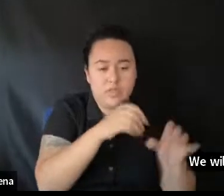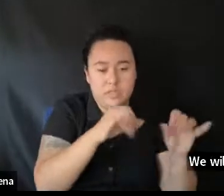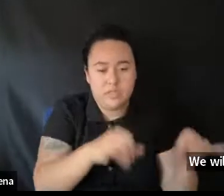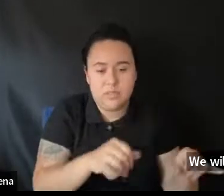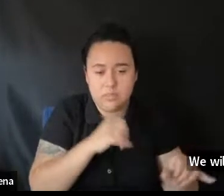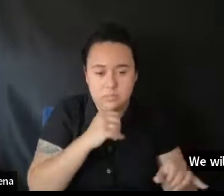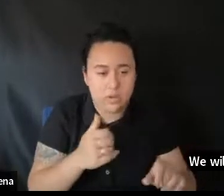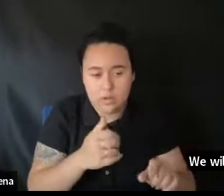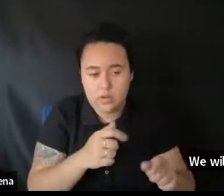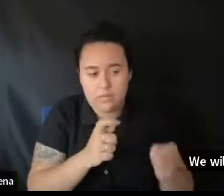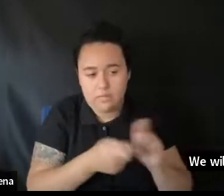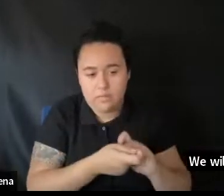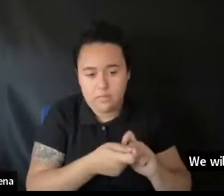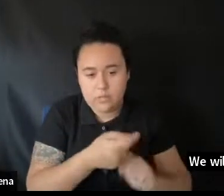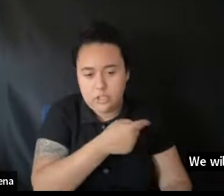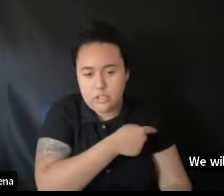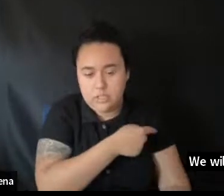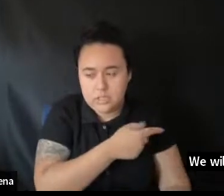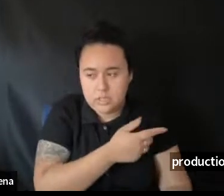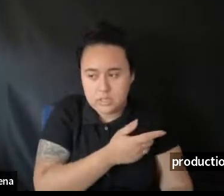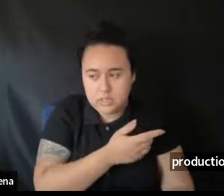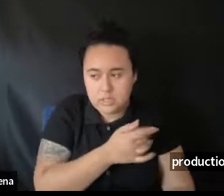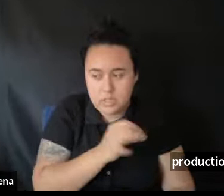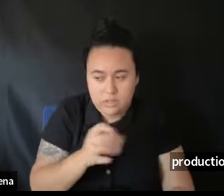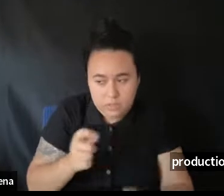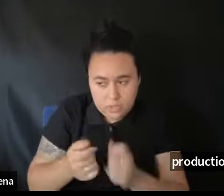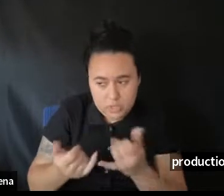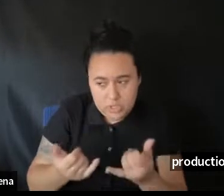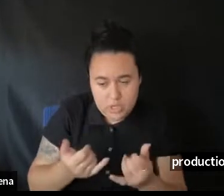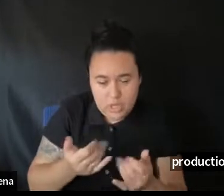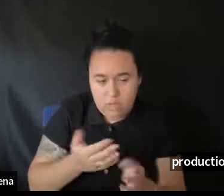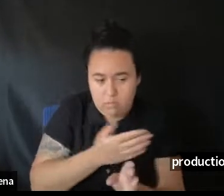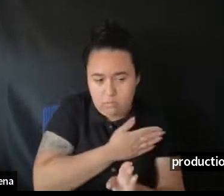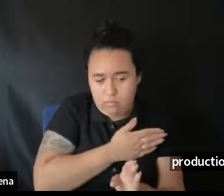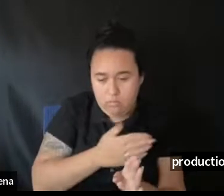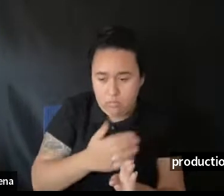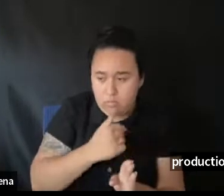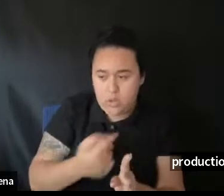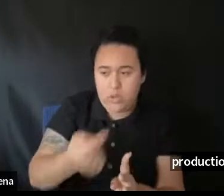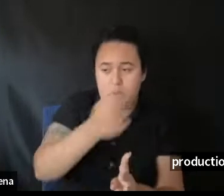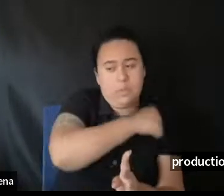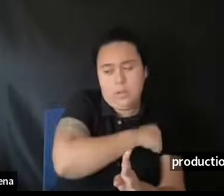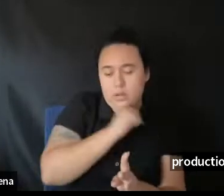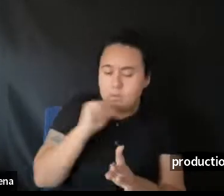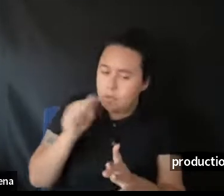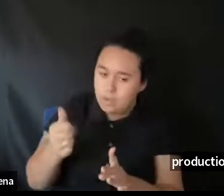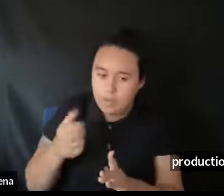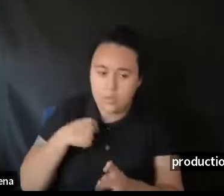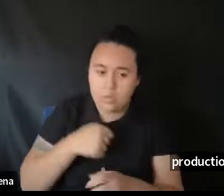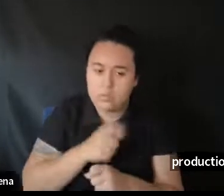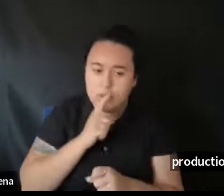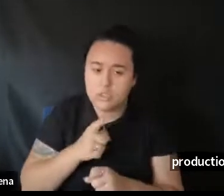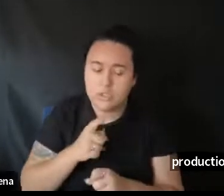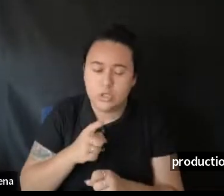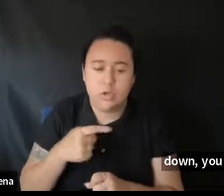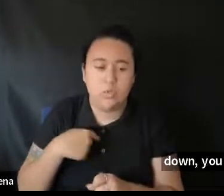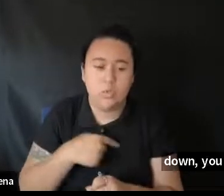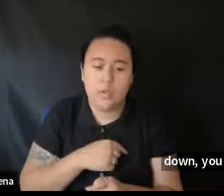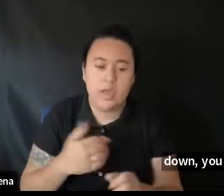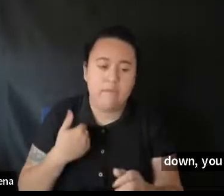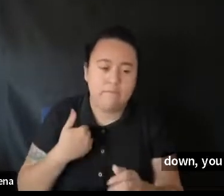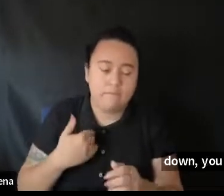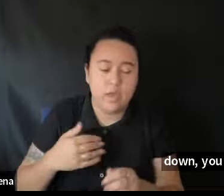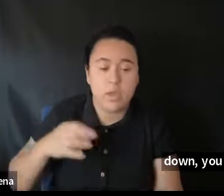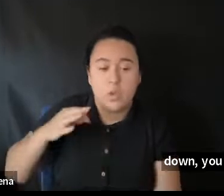And I'll go down. You know. That's. That's one of my. Mantras. Is. Is that making sure. That we retain. Our credibility. And assure